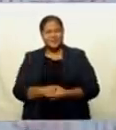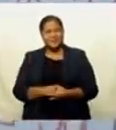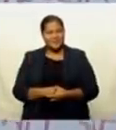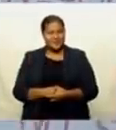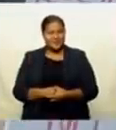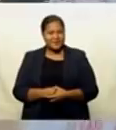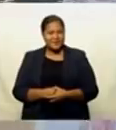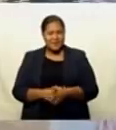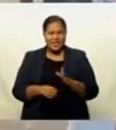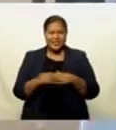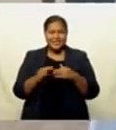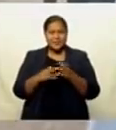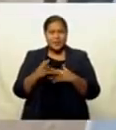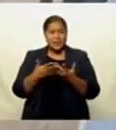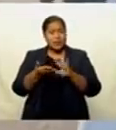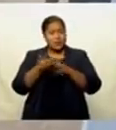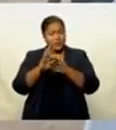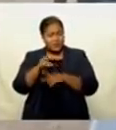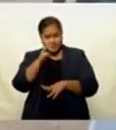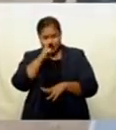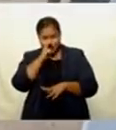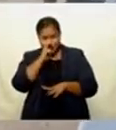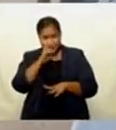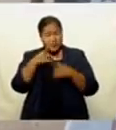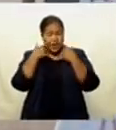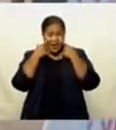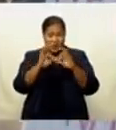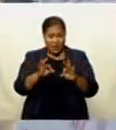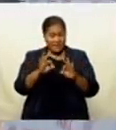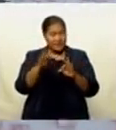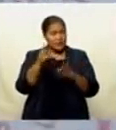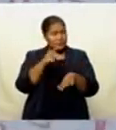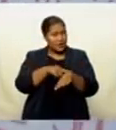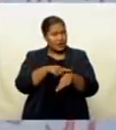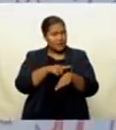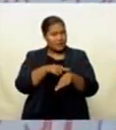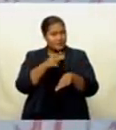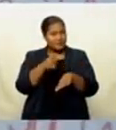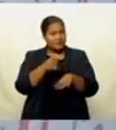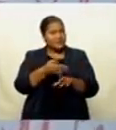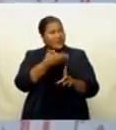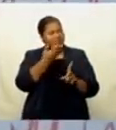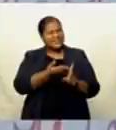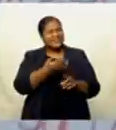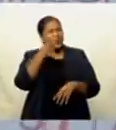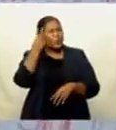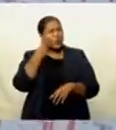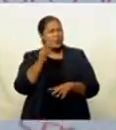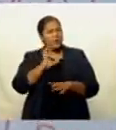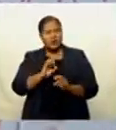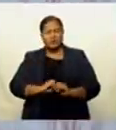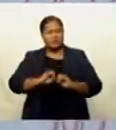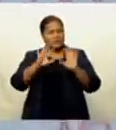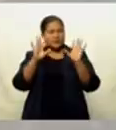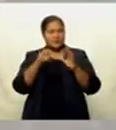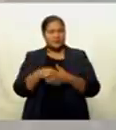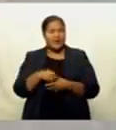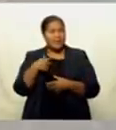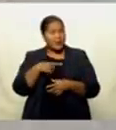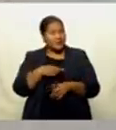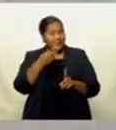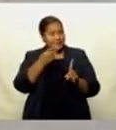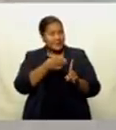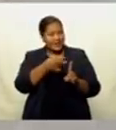Despite the community restrictions and curfew time in place, these Naroro women are not giving up and remain optimistic